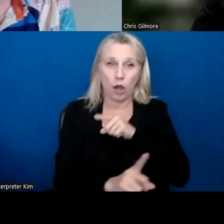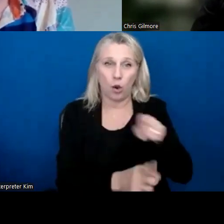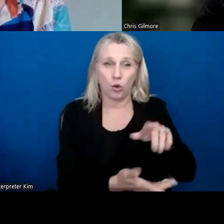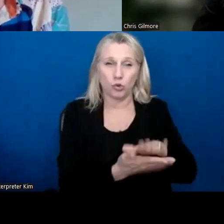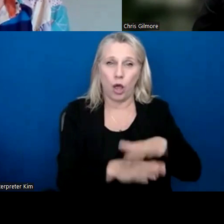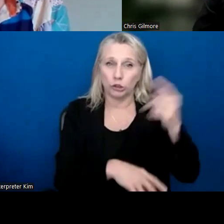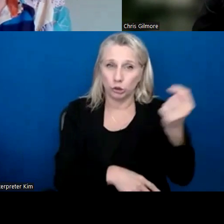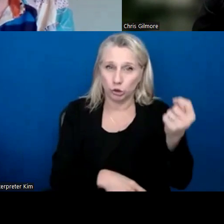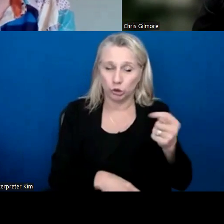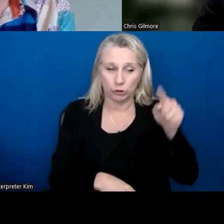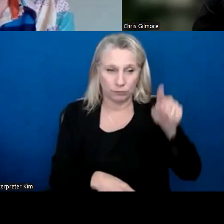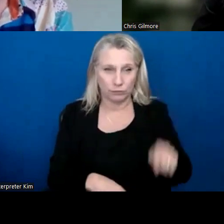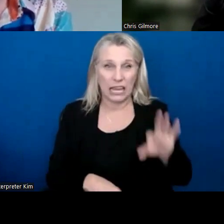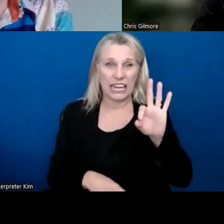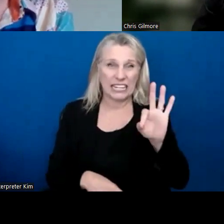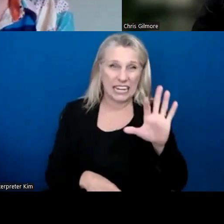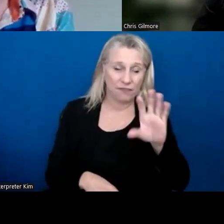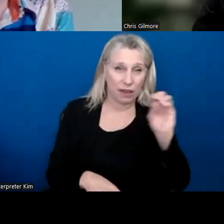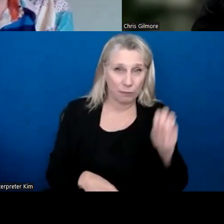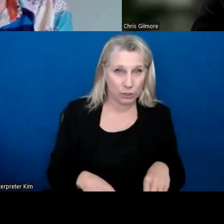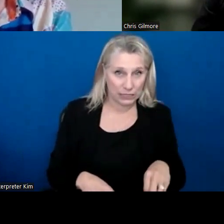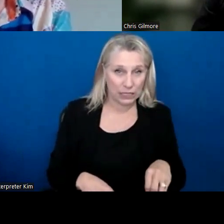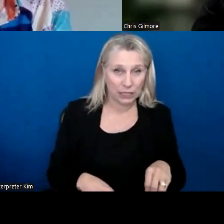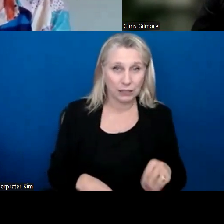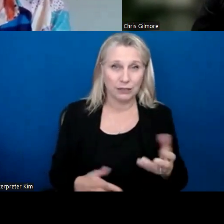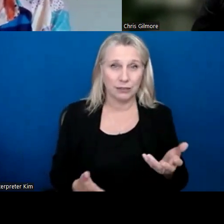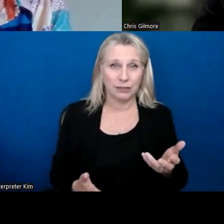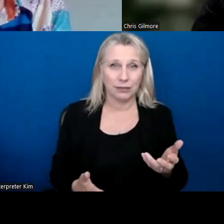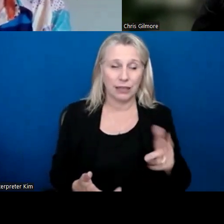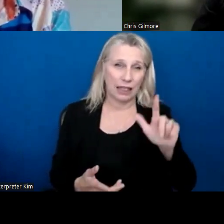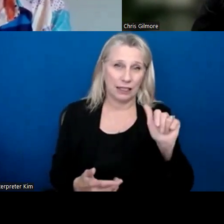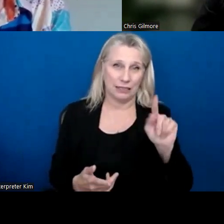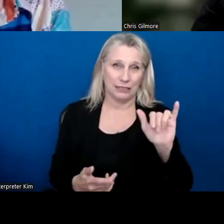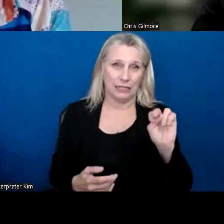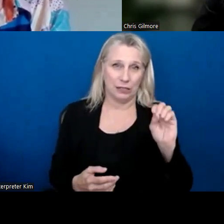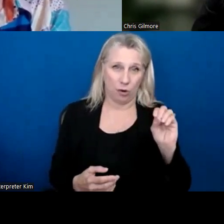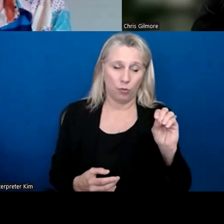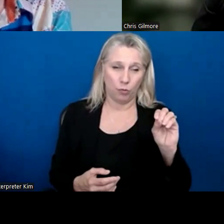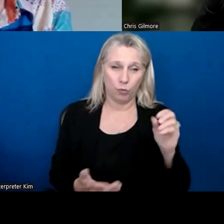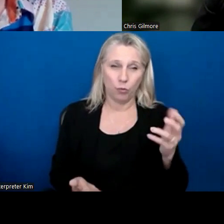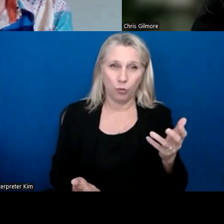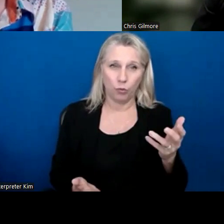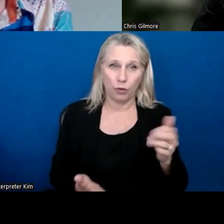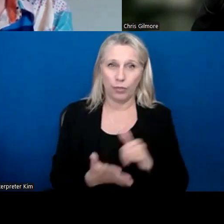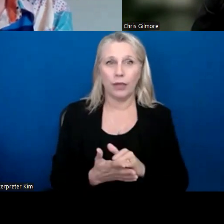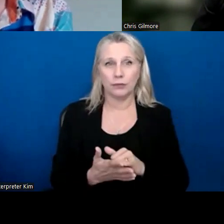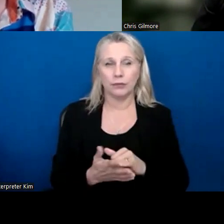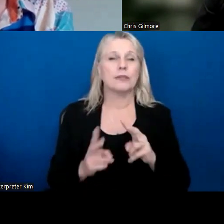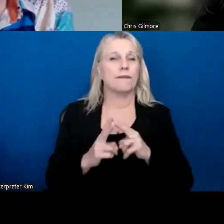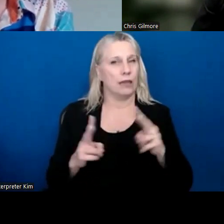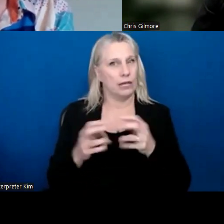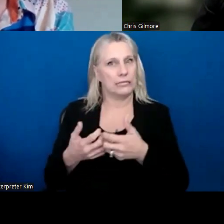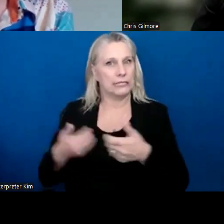on Tuesdays and it's probably 95%, um, Latino. And that's just, we're very segregated.